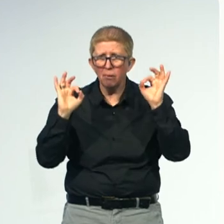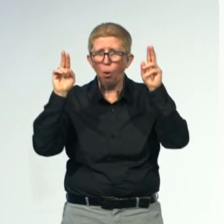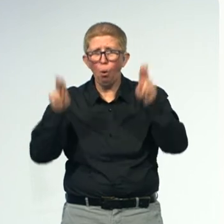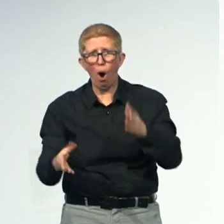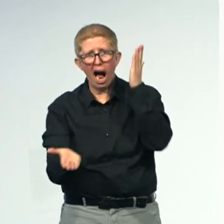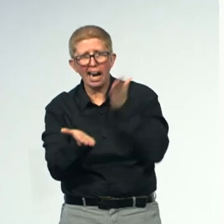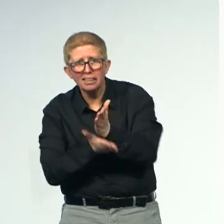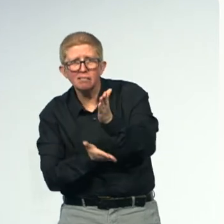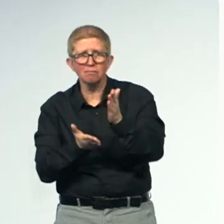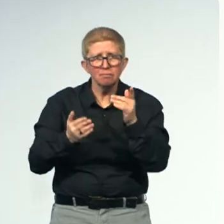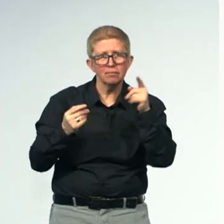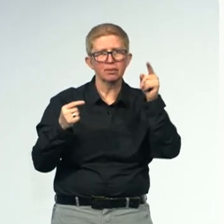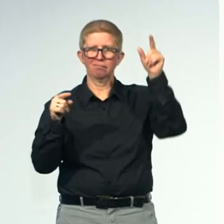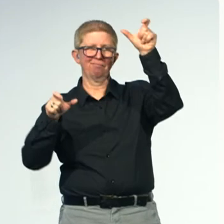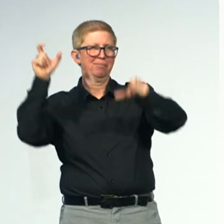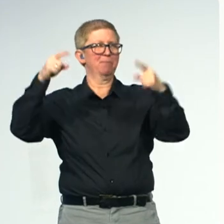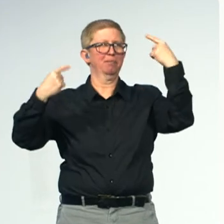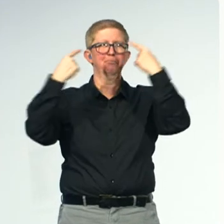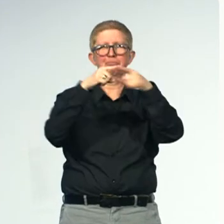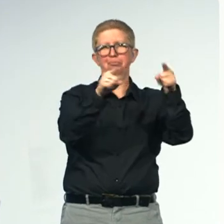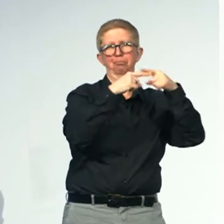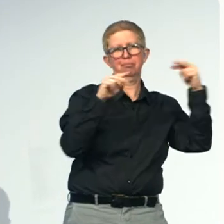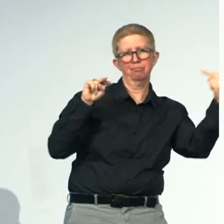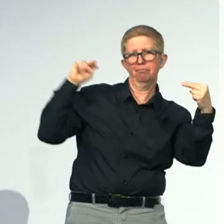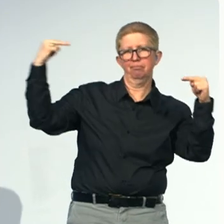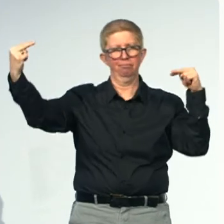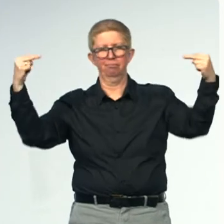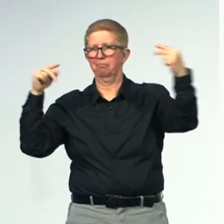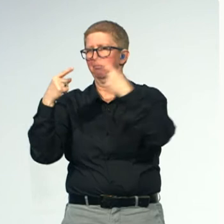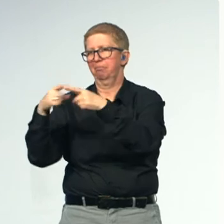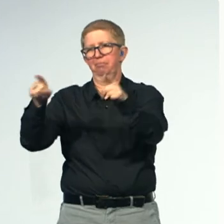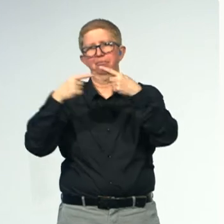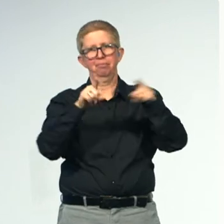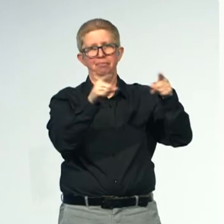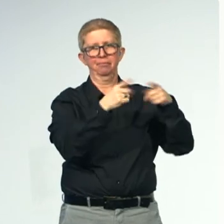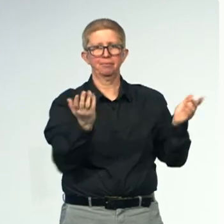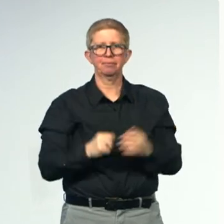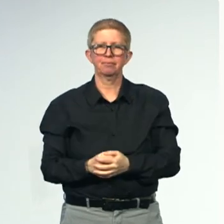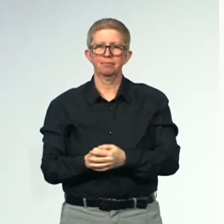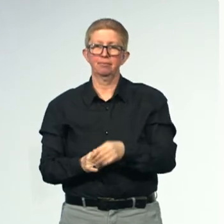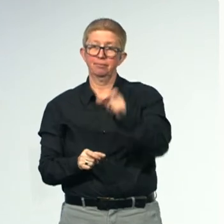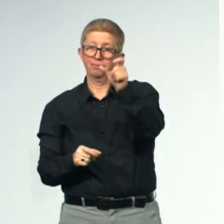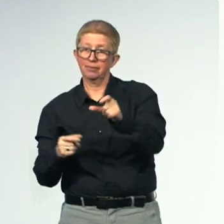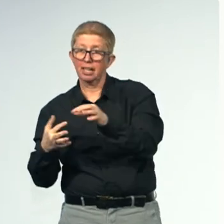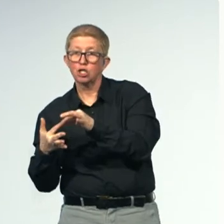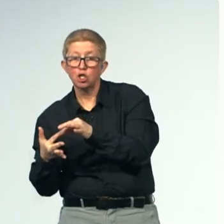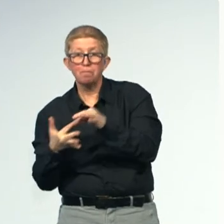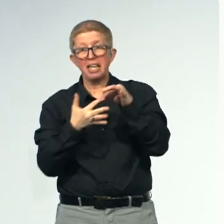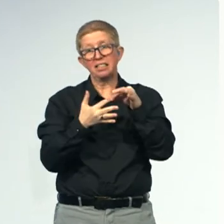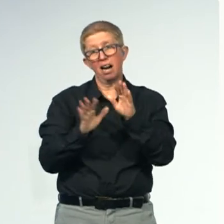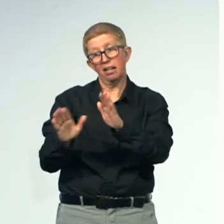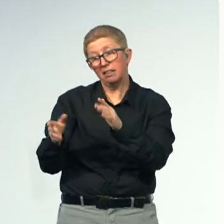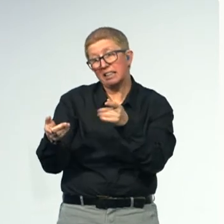about having special needs. It's about having equal human rights. Our fight for equality